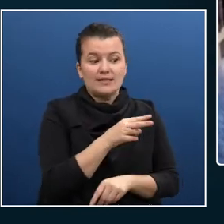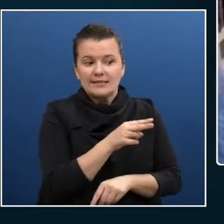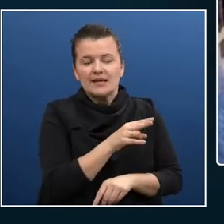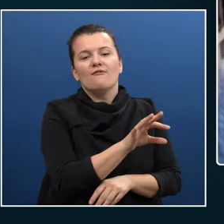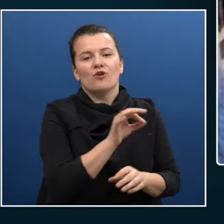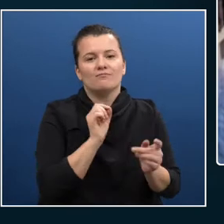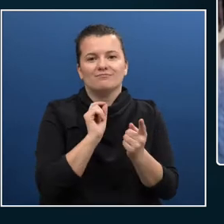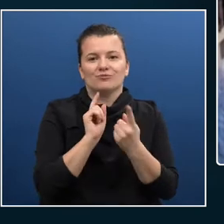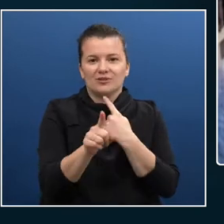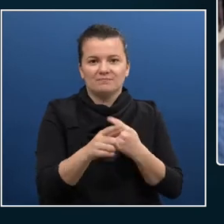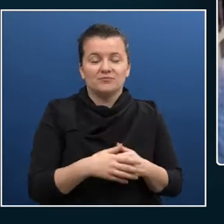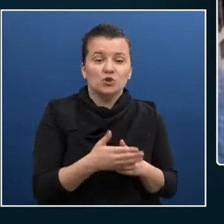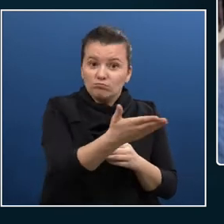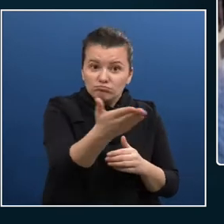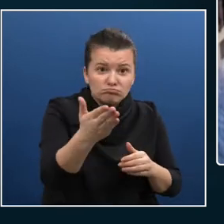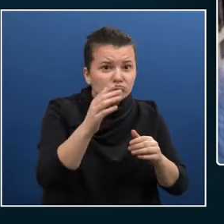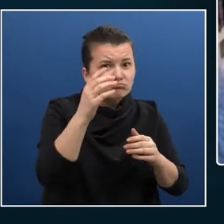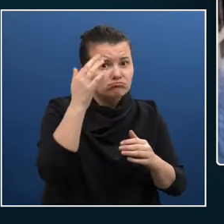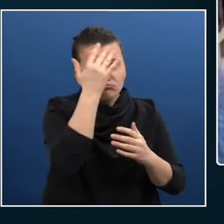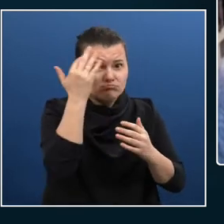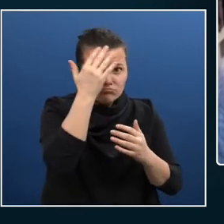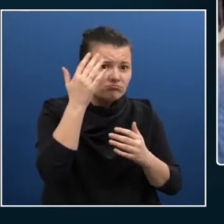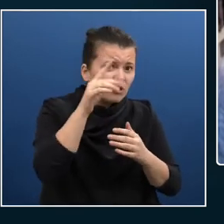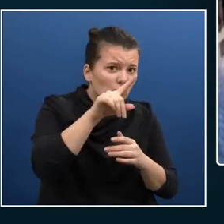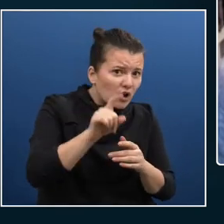we'll make sure we ask our speakers.